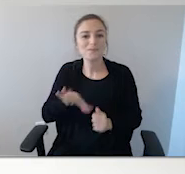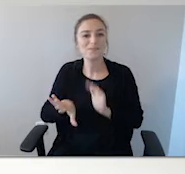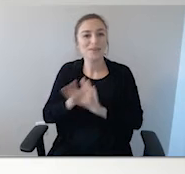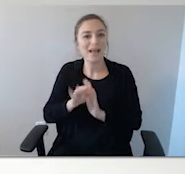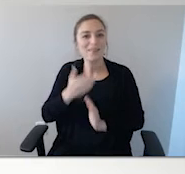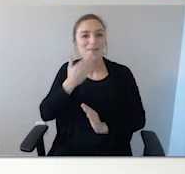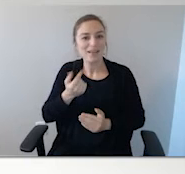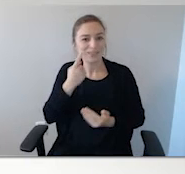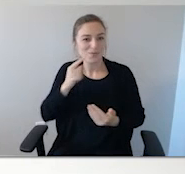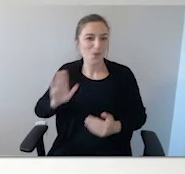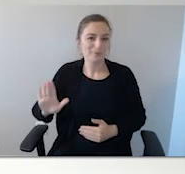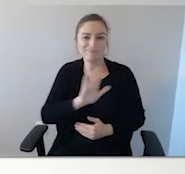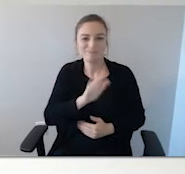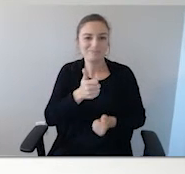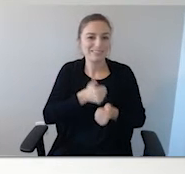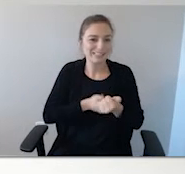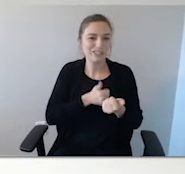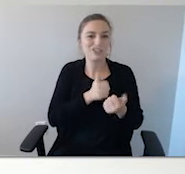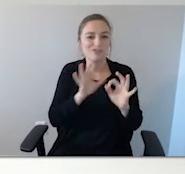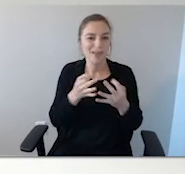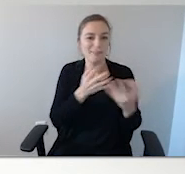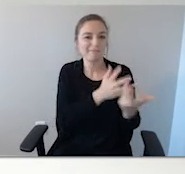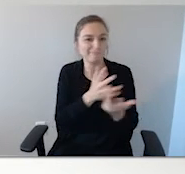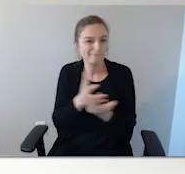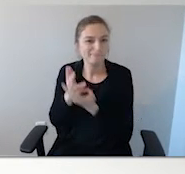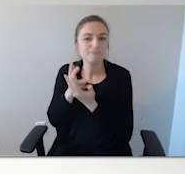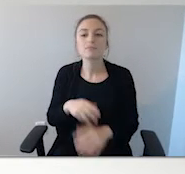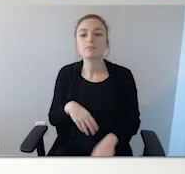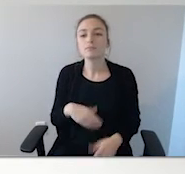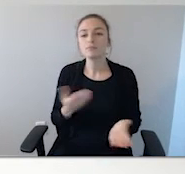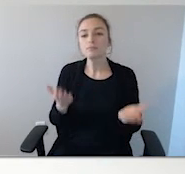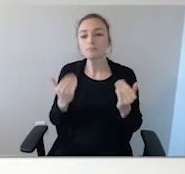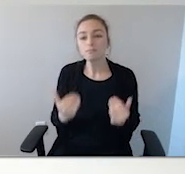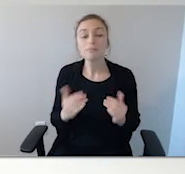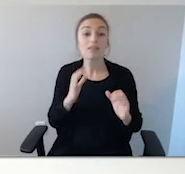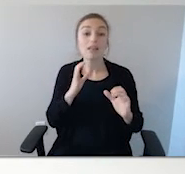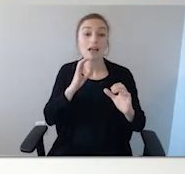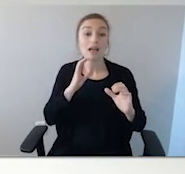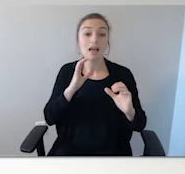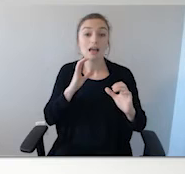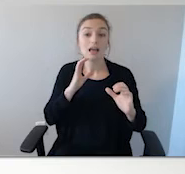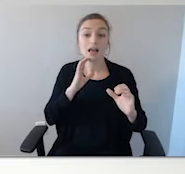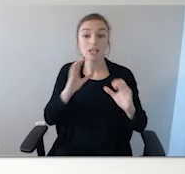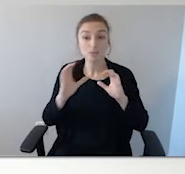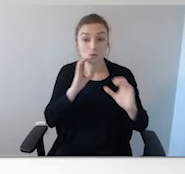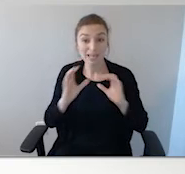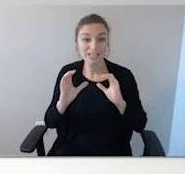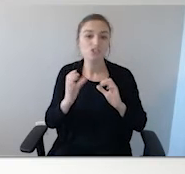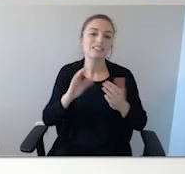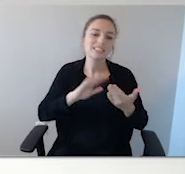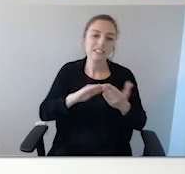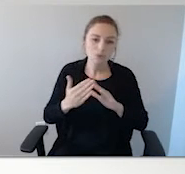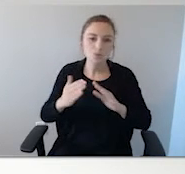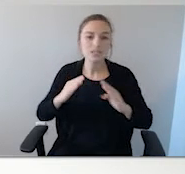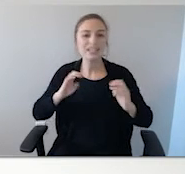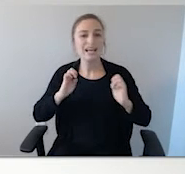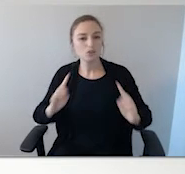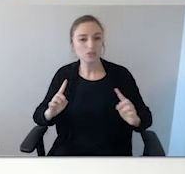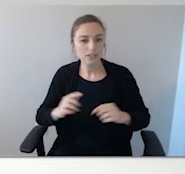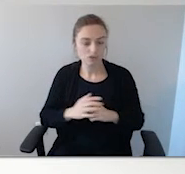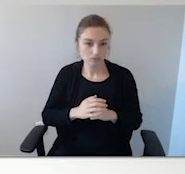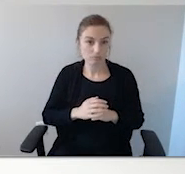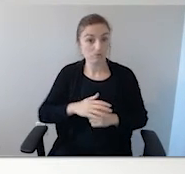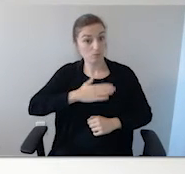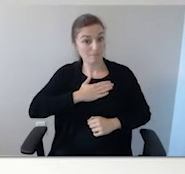Community education. You can go around, like I said, I informed the neighbors next door that my son had autism and if he's outside,